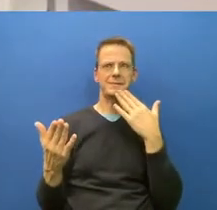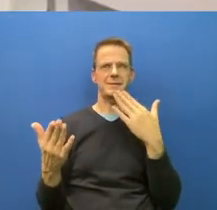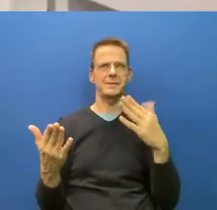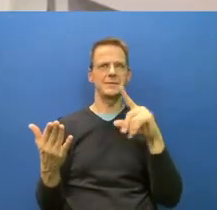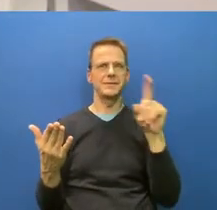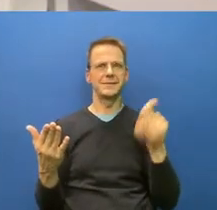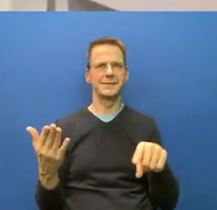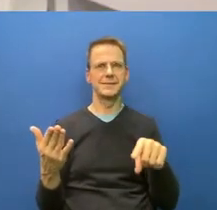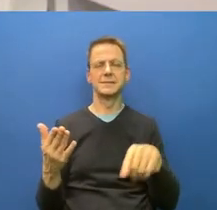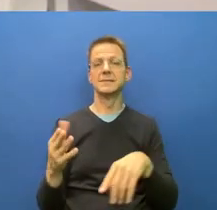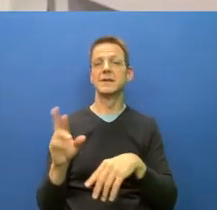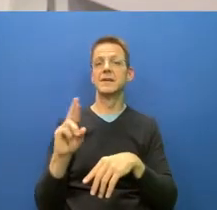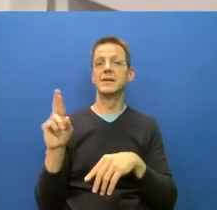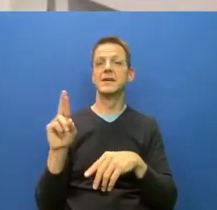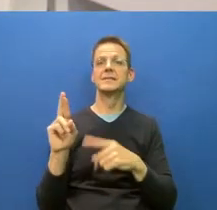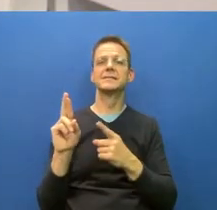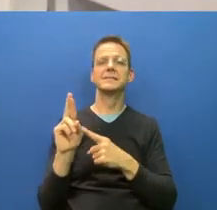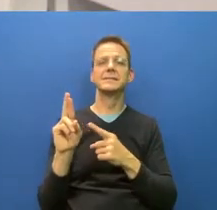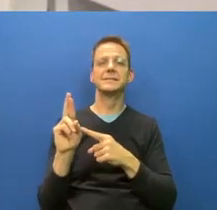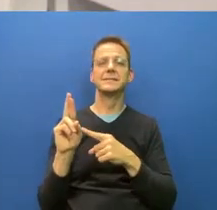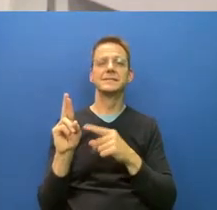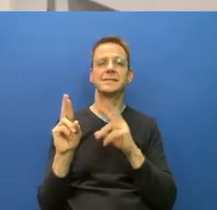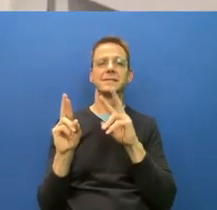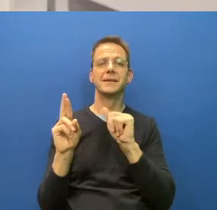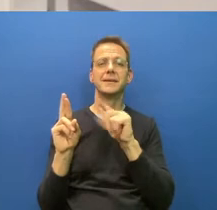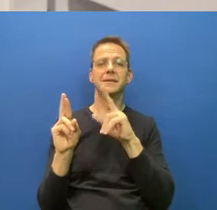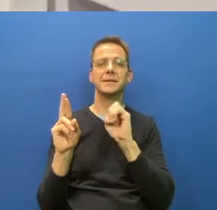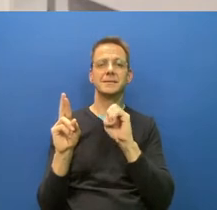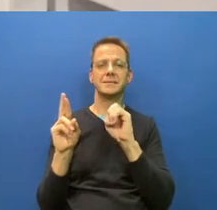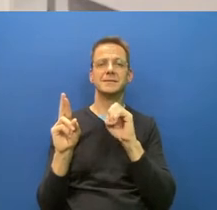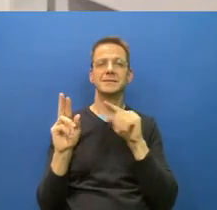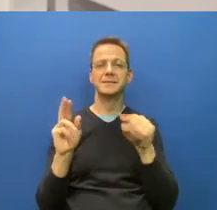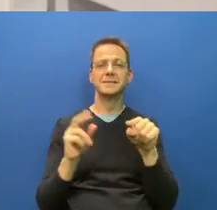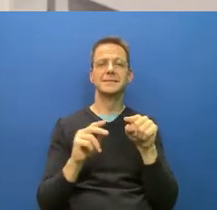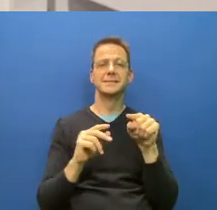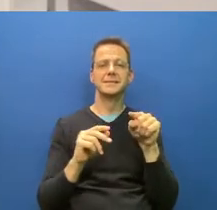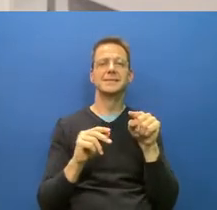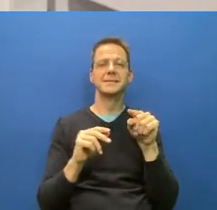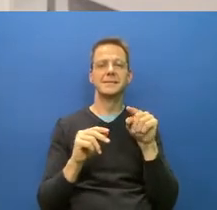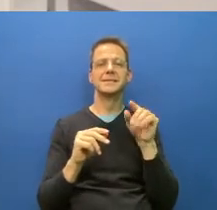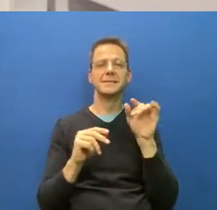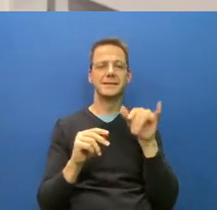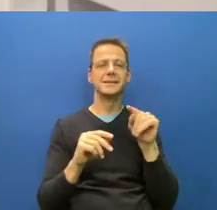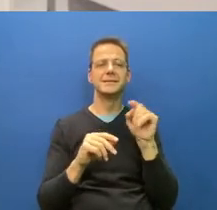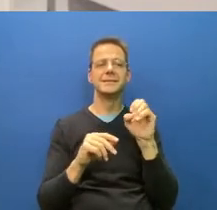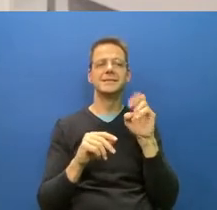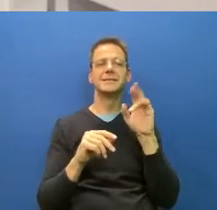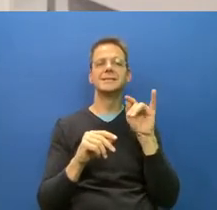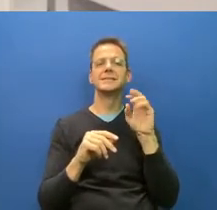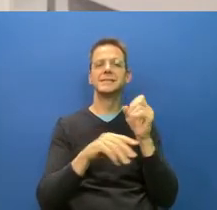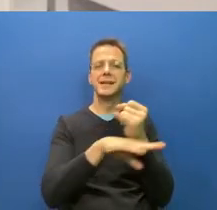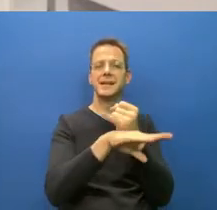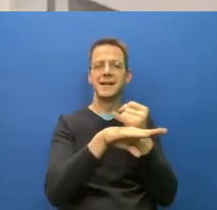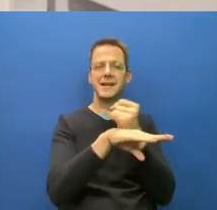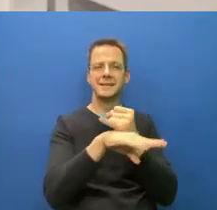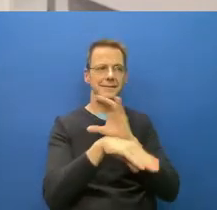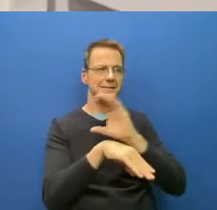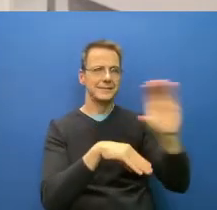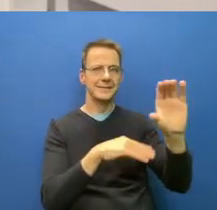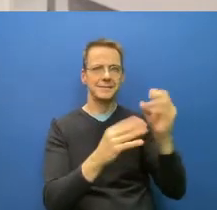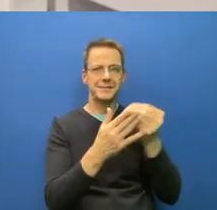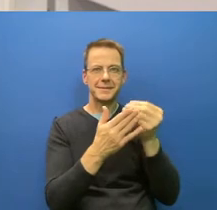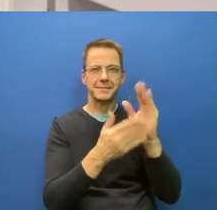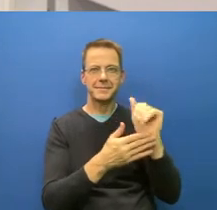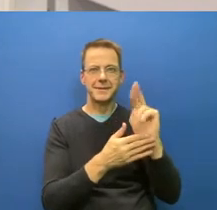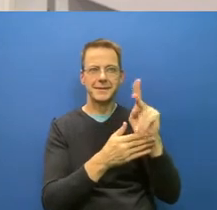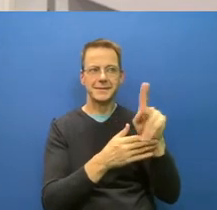in the bank and it was growing and compounding, then you'd have an exponential growth phenomenon. That's why